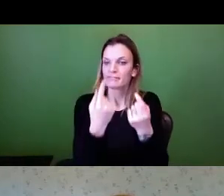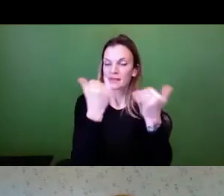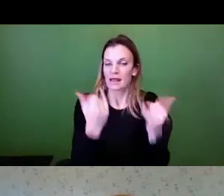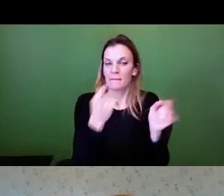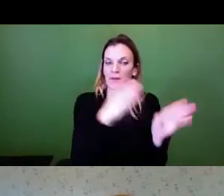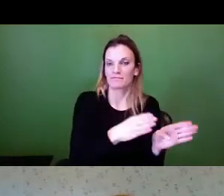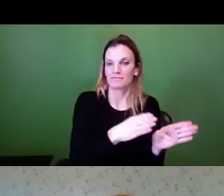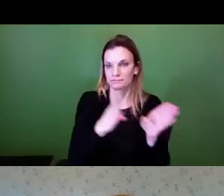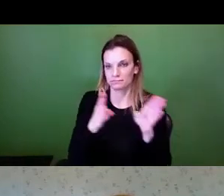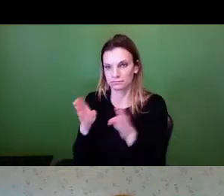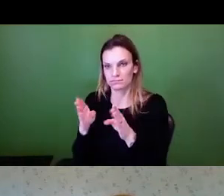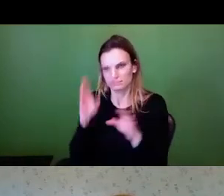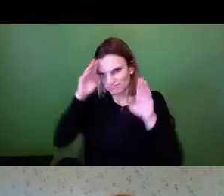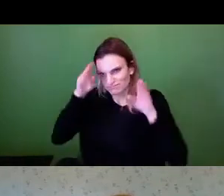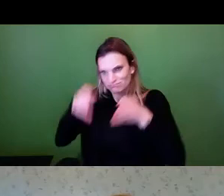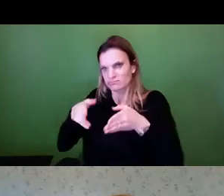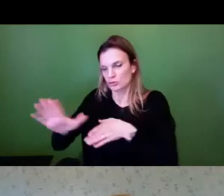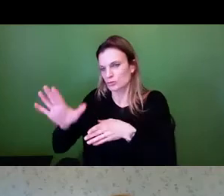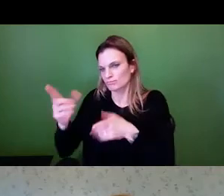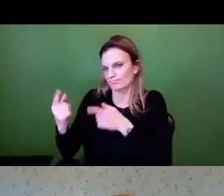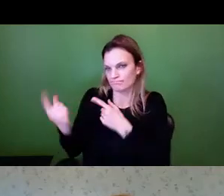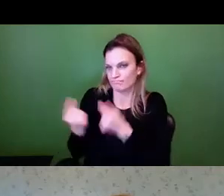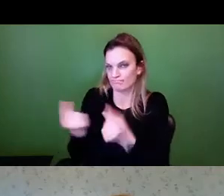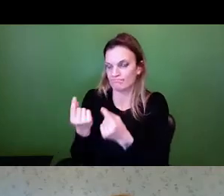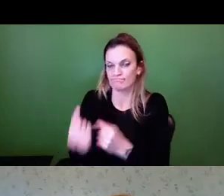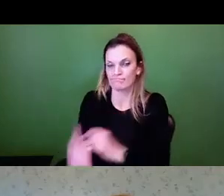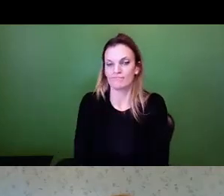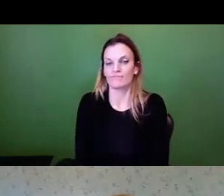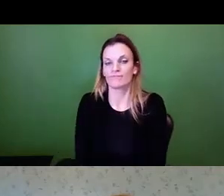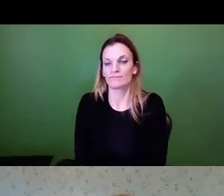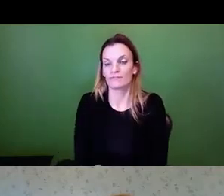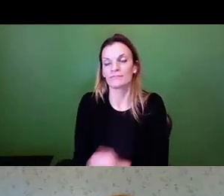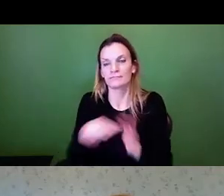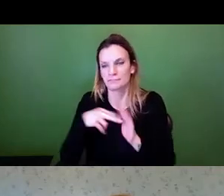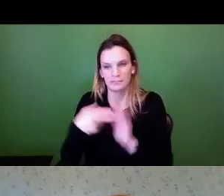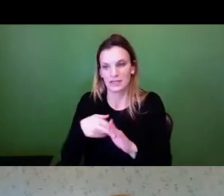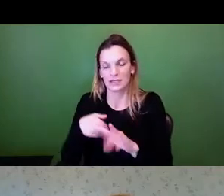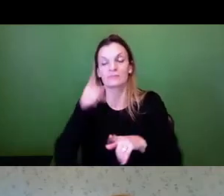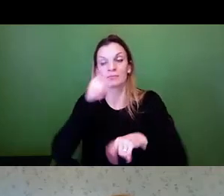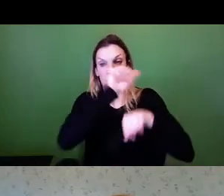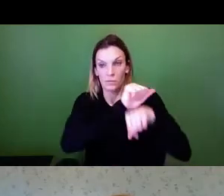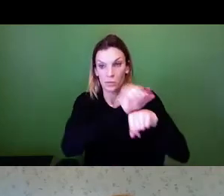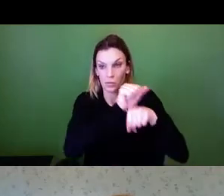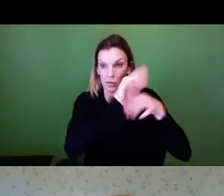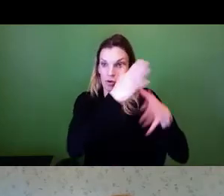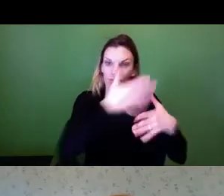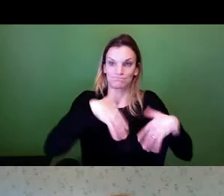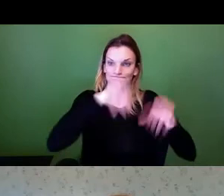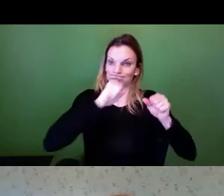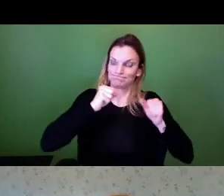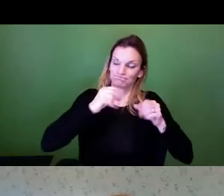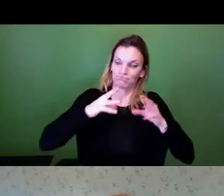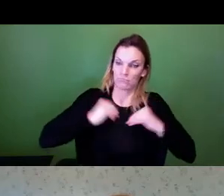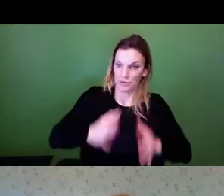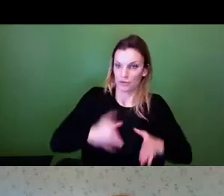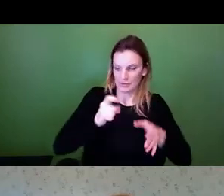performance standards, and it allows the employer to decide what is the best for the employee in this situation, as long as it